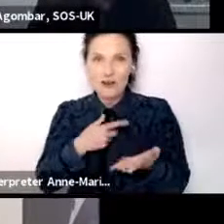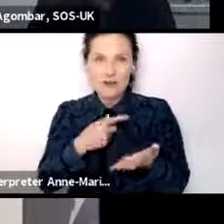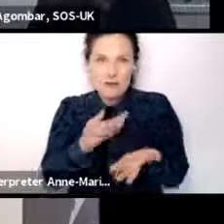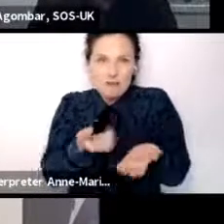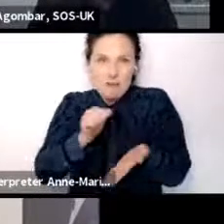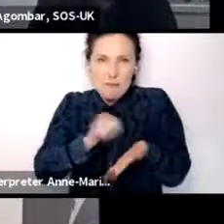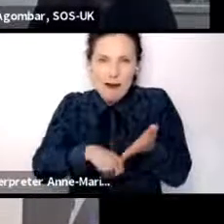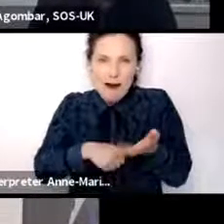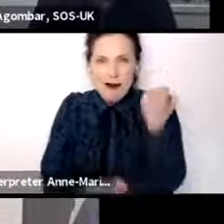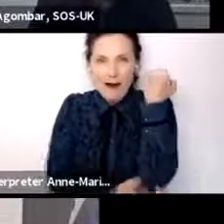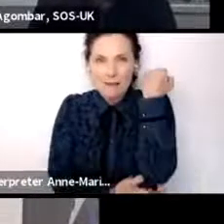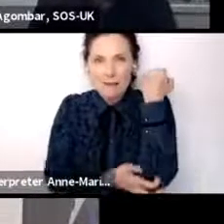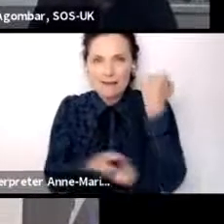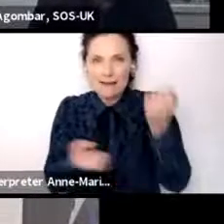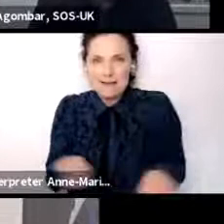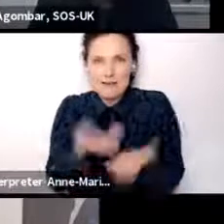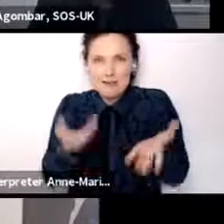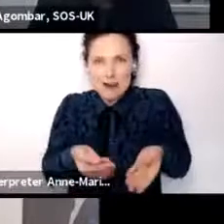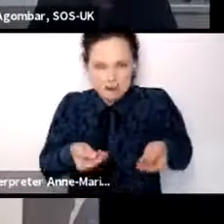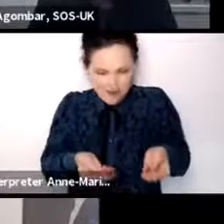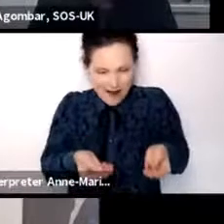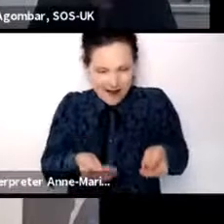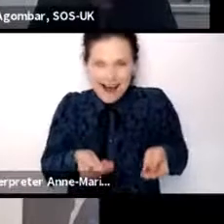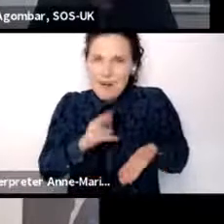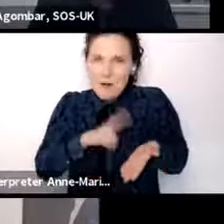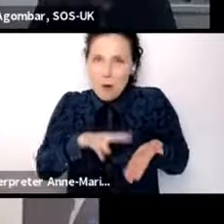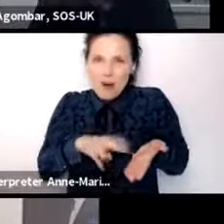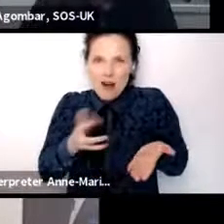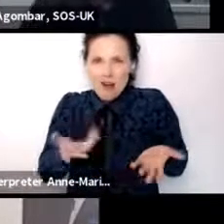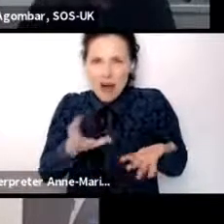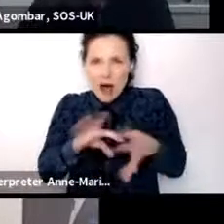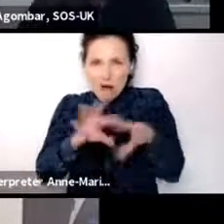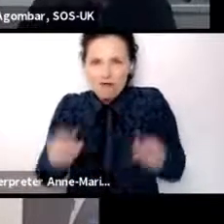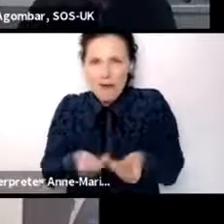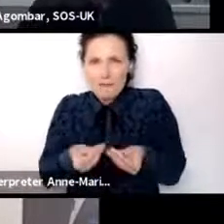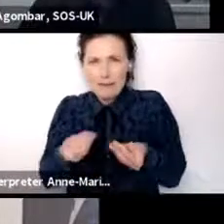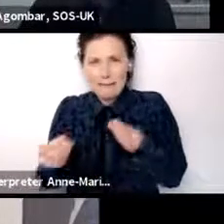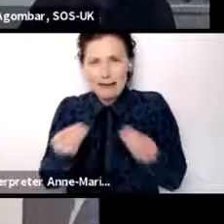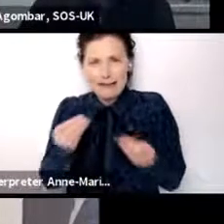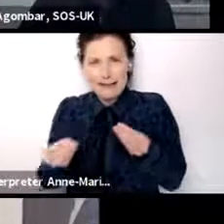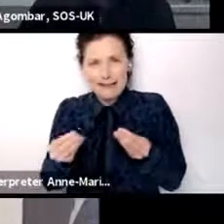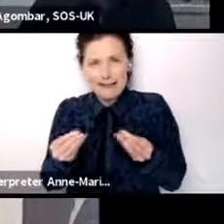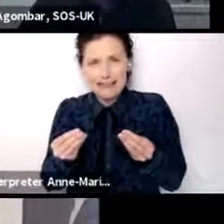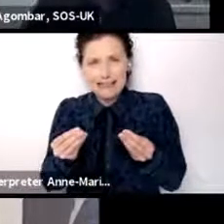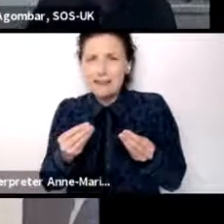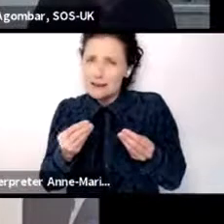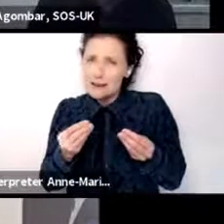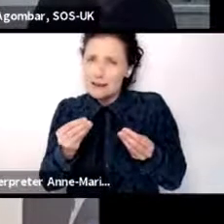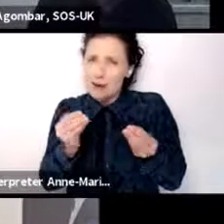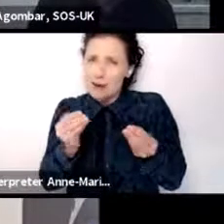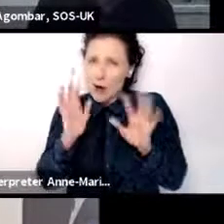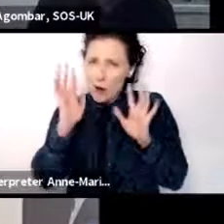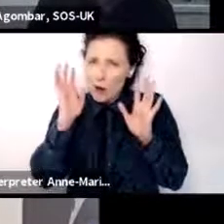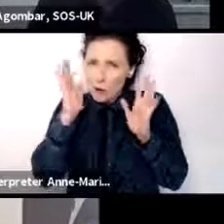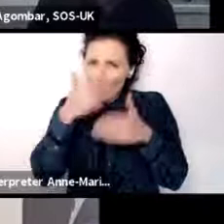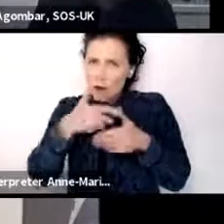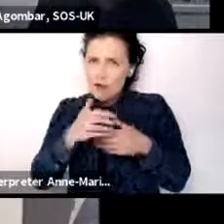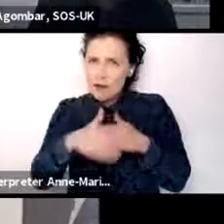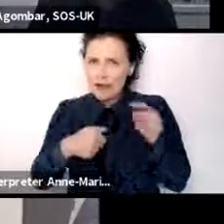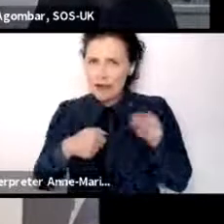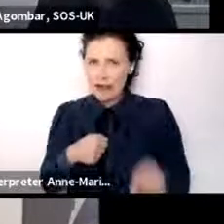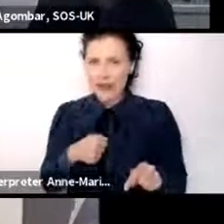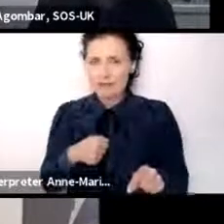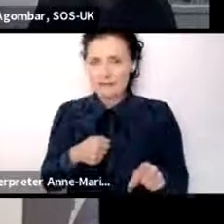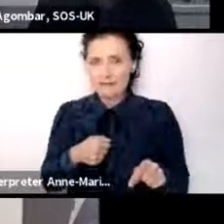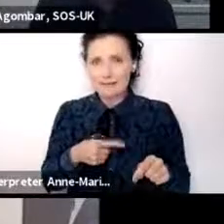as normal. And now they're wrapped in plastic. And that's not the only thing like that. And that's a really concerning, you know, source of plastic that's coming from